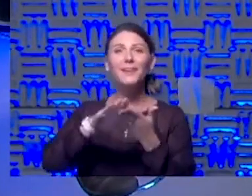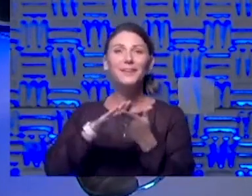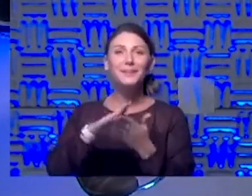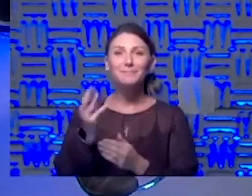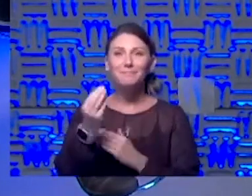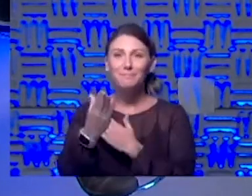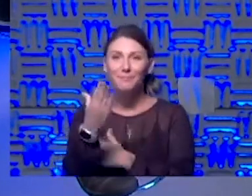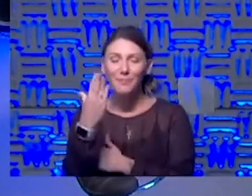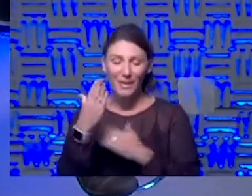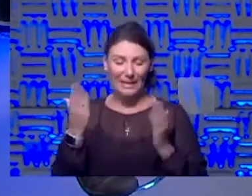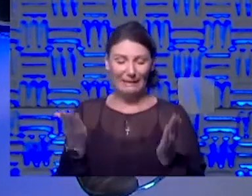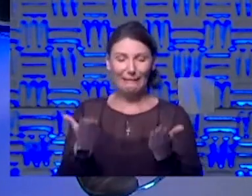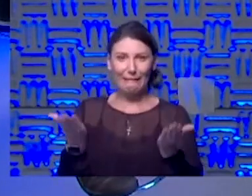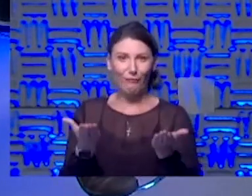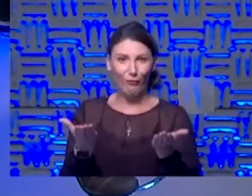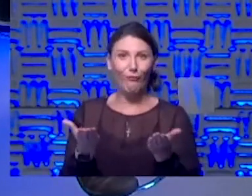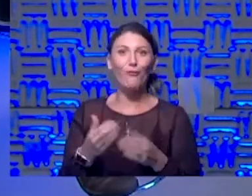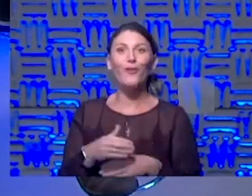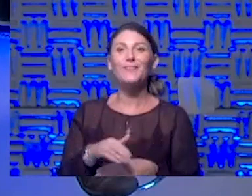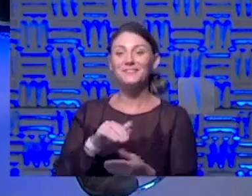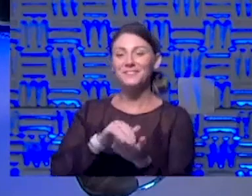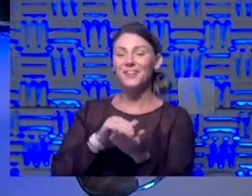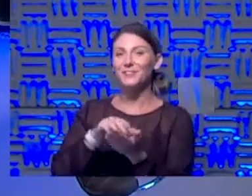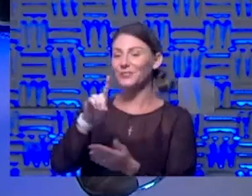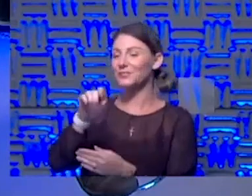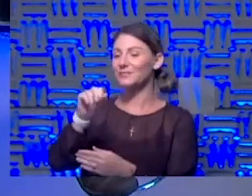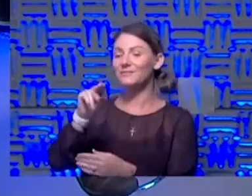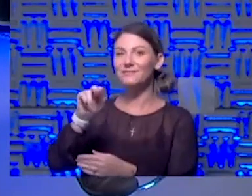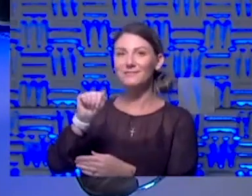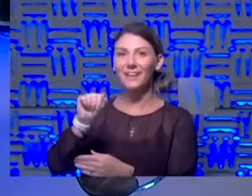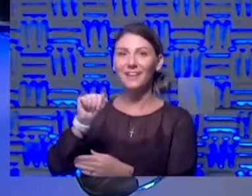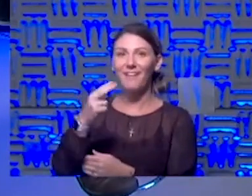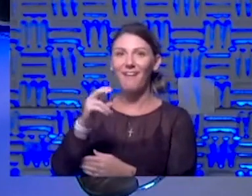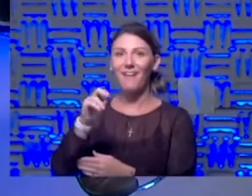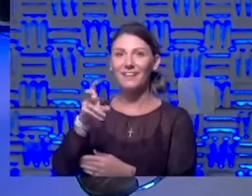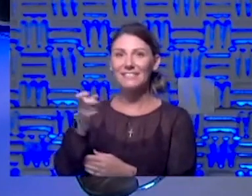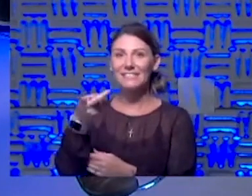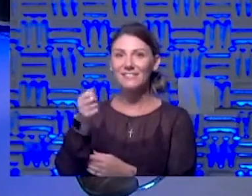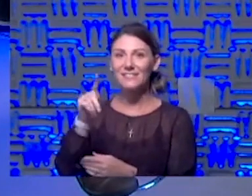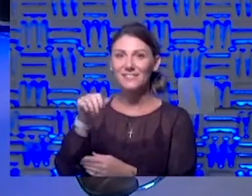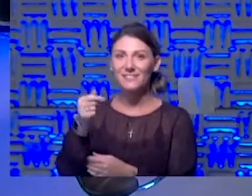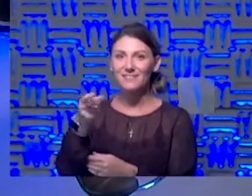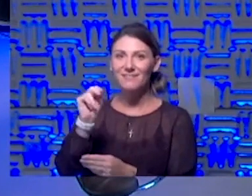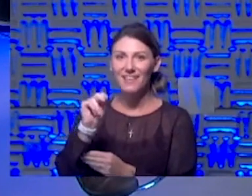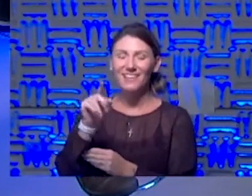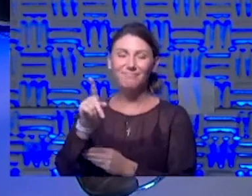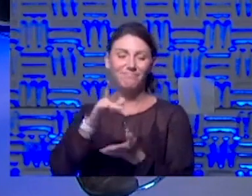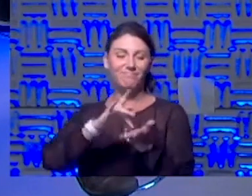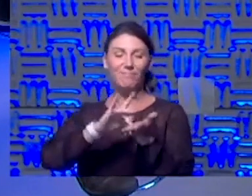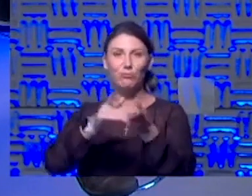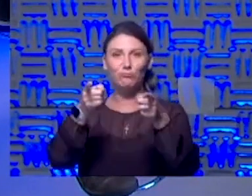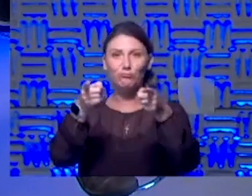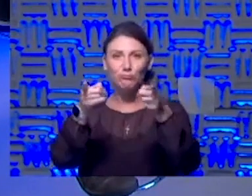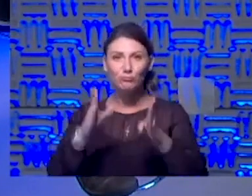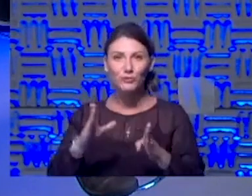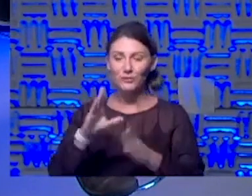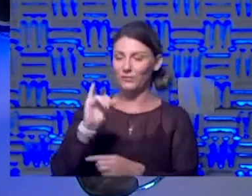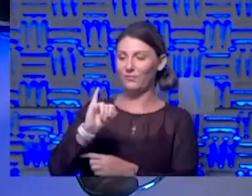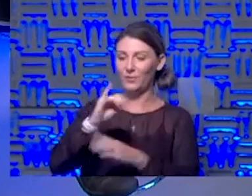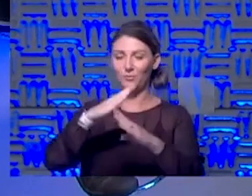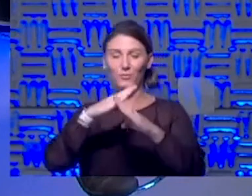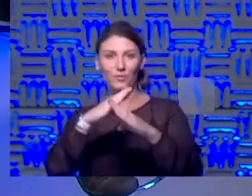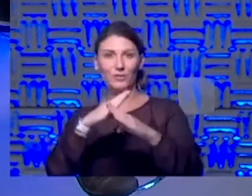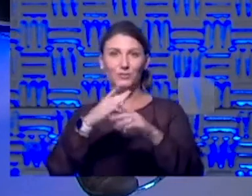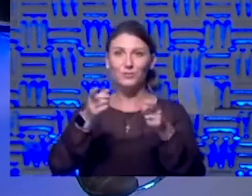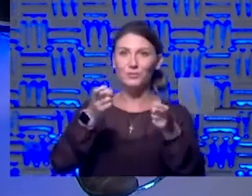I'm here in the studio with Dr. Dana Hawkinson. Dana again, Hawkeye, and the Medical Director for Infection Prevention and Control here, and